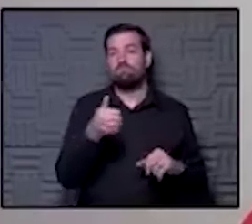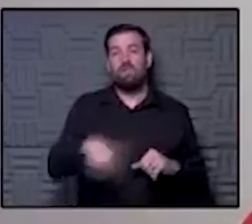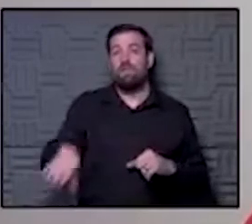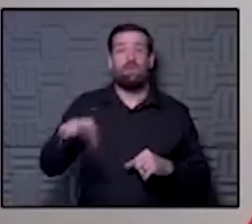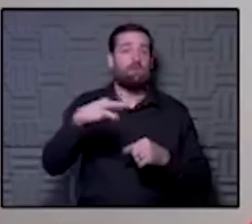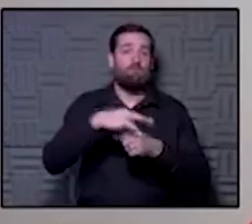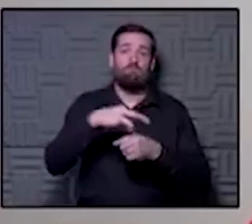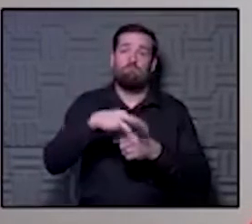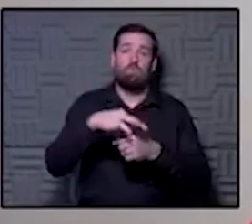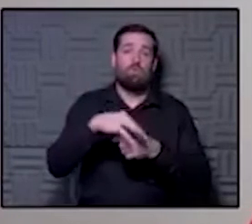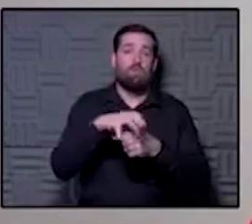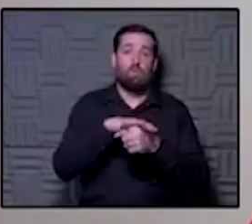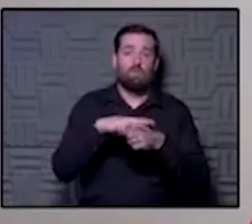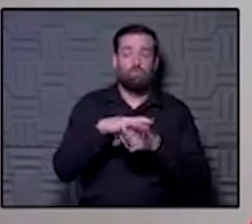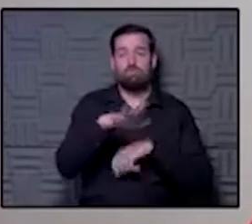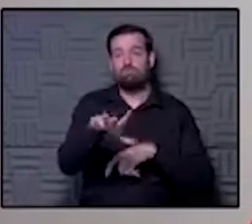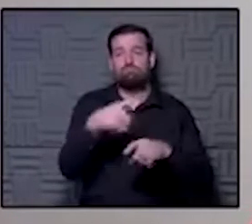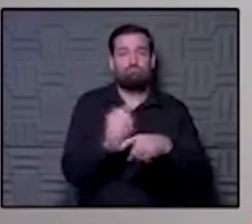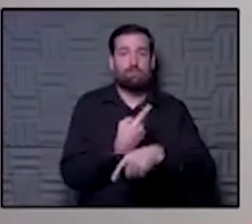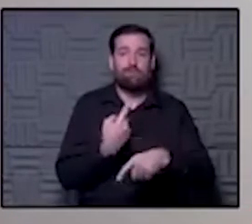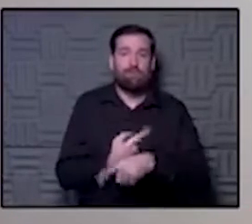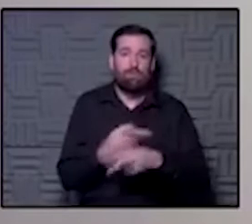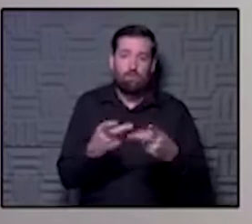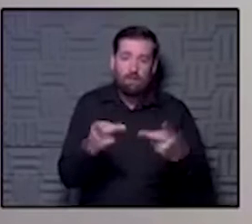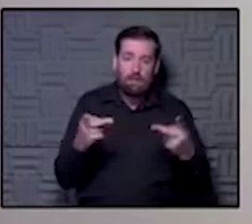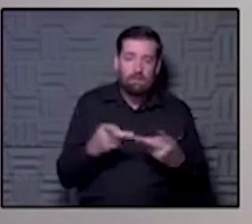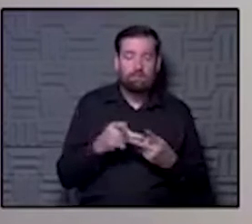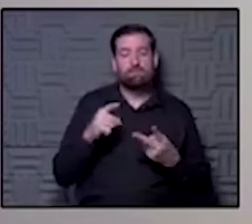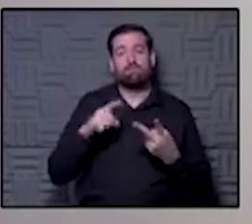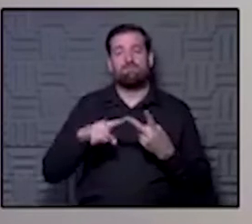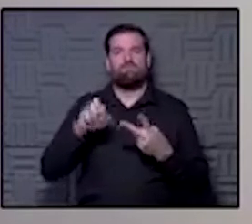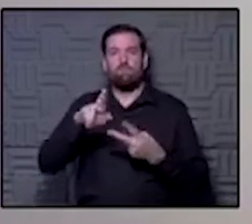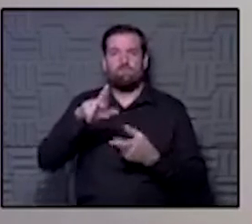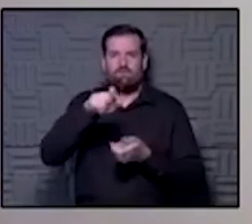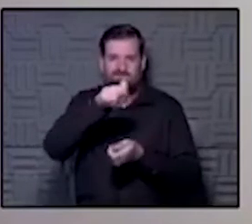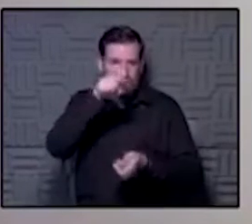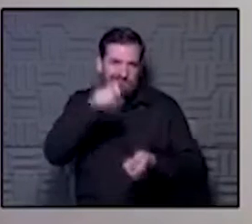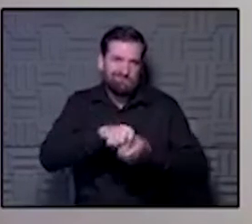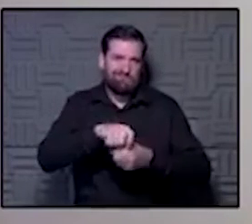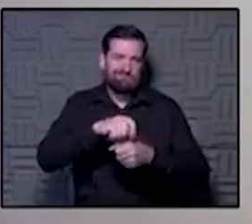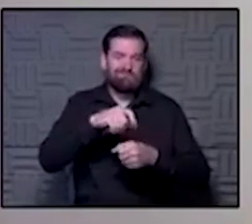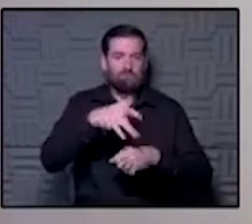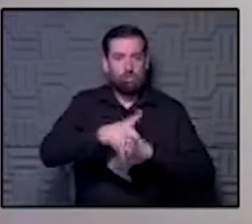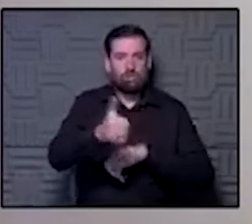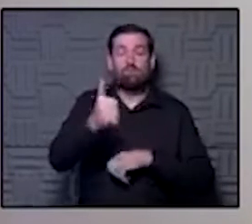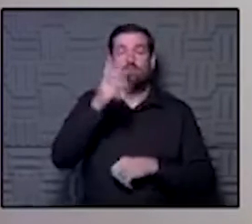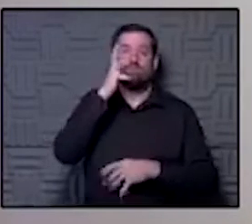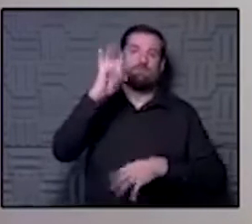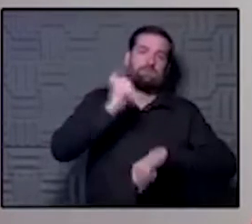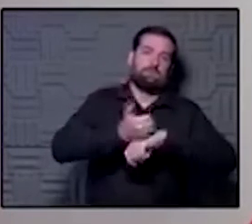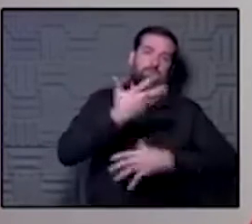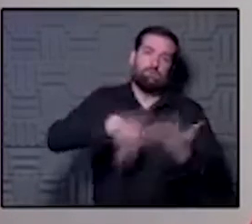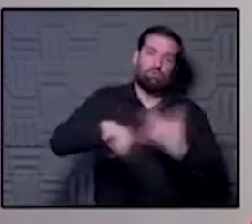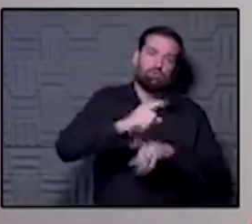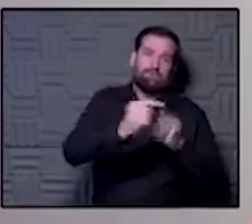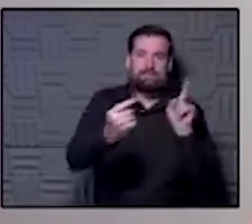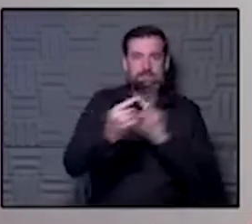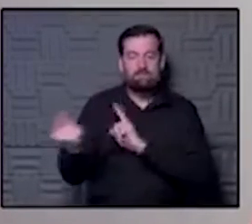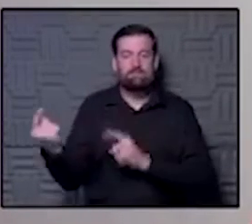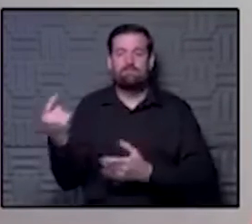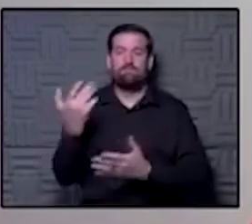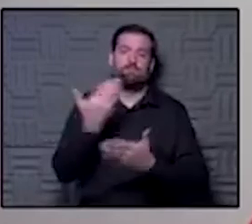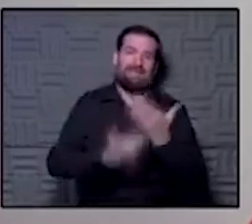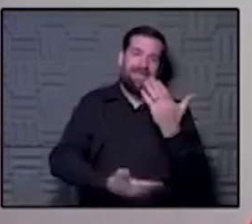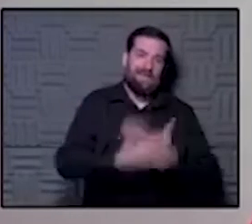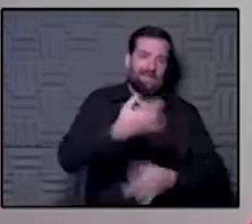location, know, whether it's your regular polling place for election day or the early voting, is going to be set up for social distancing, having hand sanitizer available,